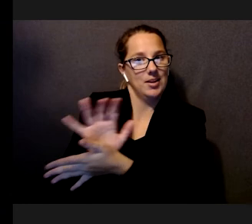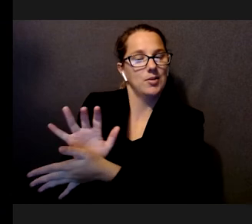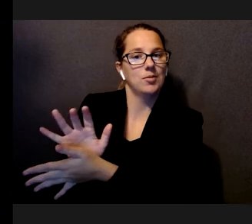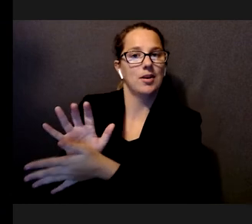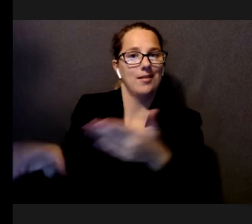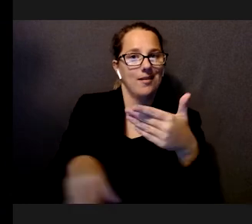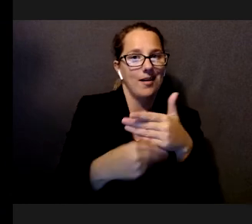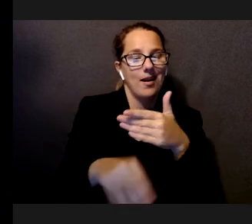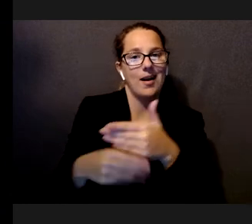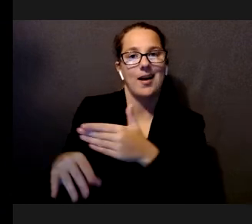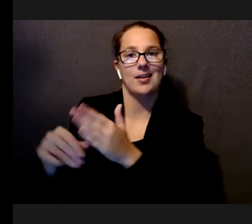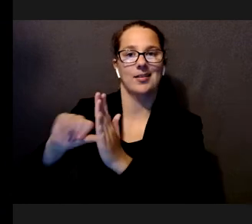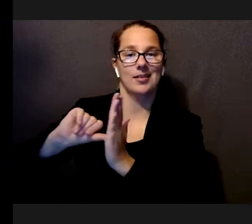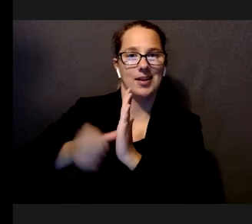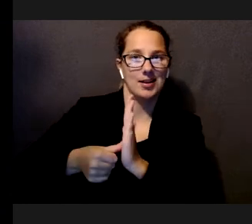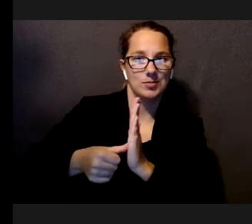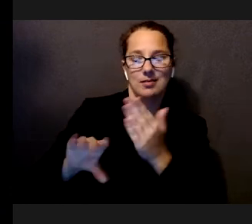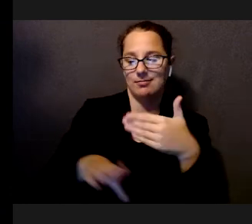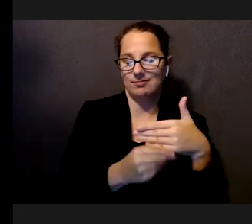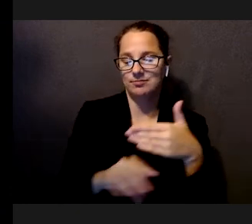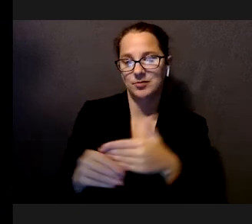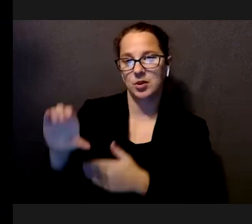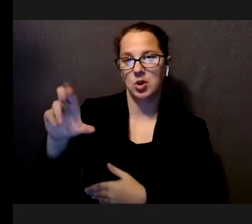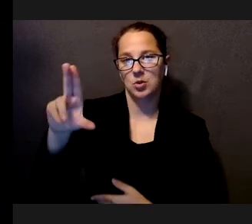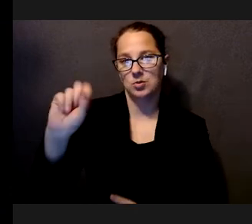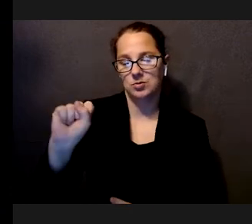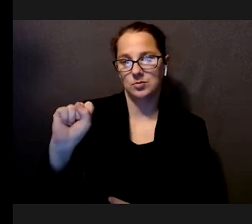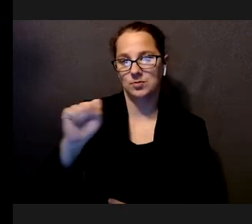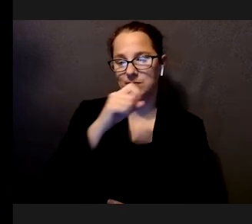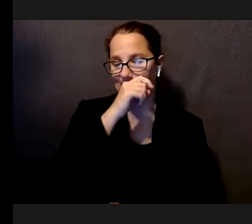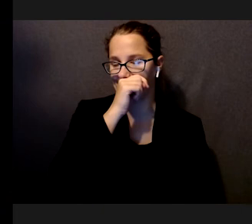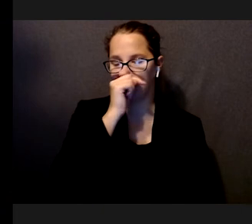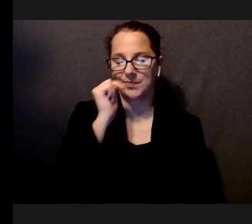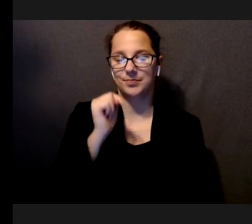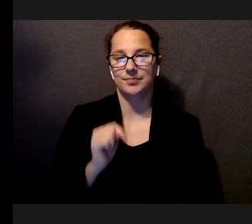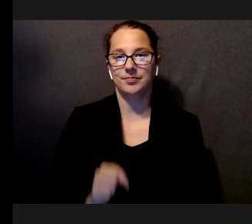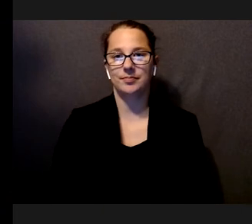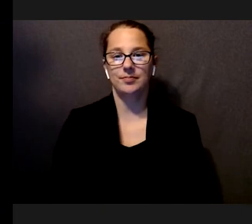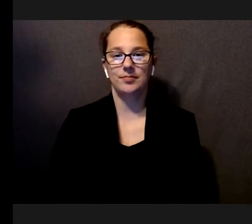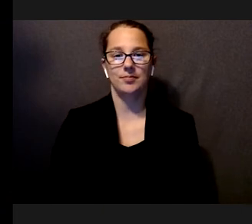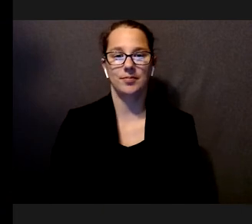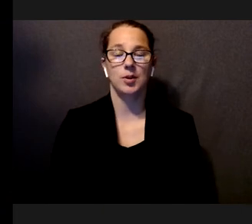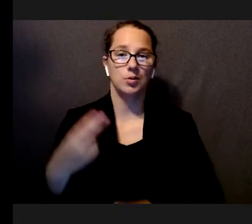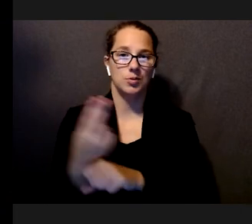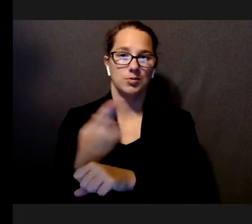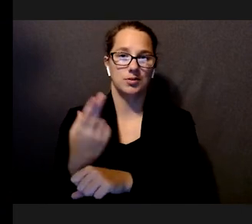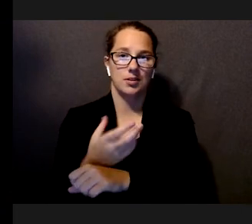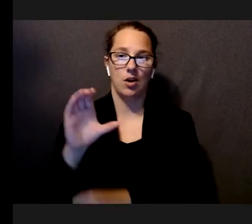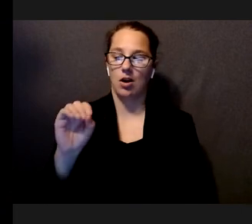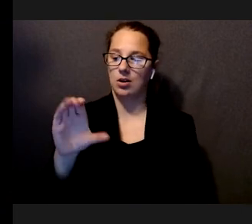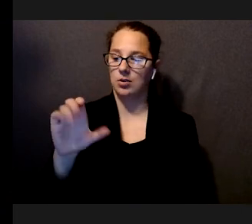and add the enhancements and the cues. So, we did this using the Oculus DK2.